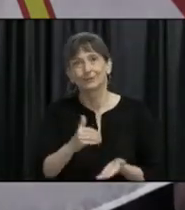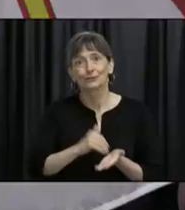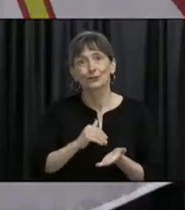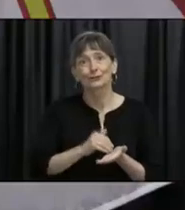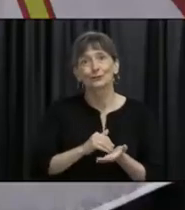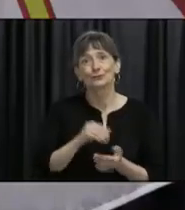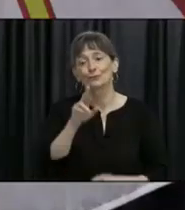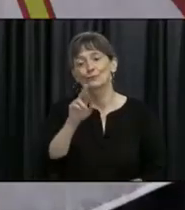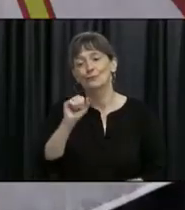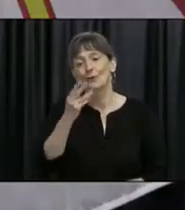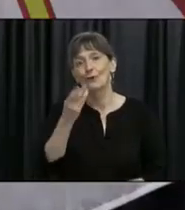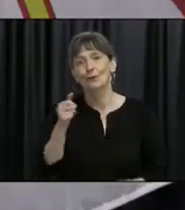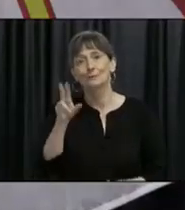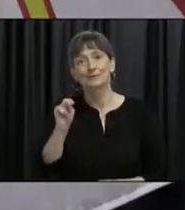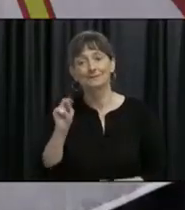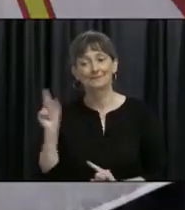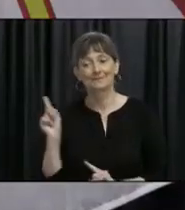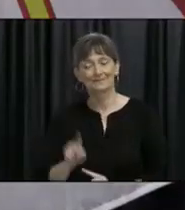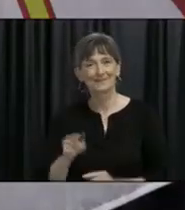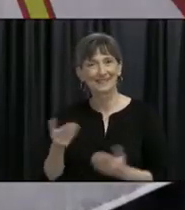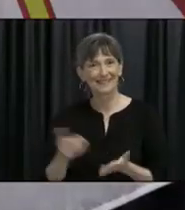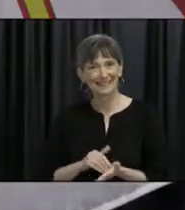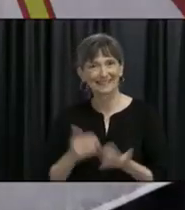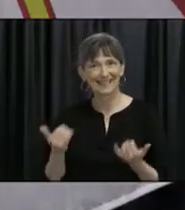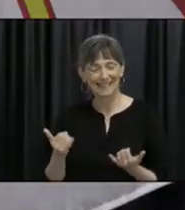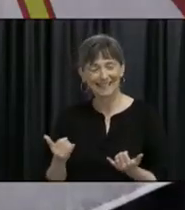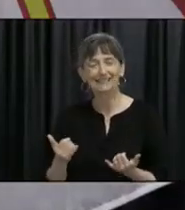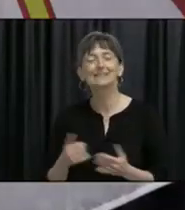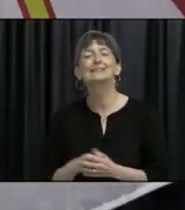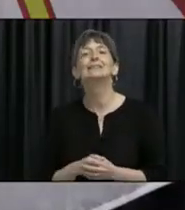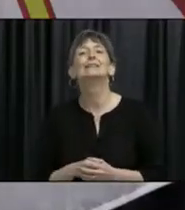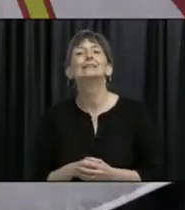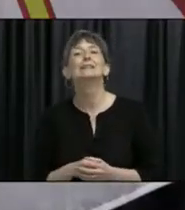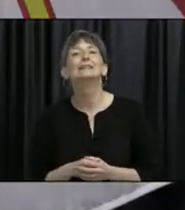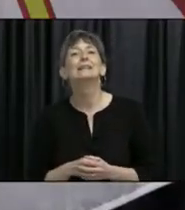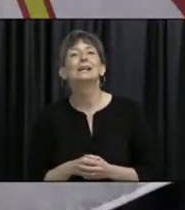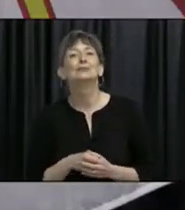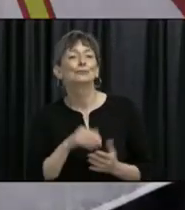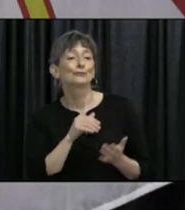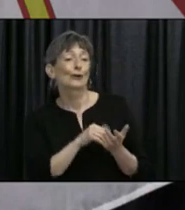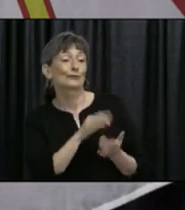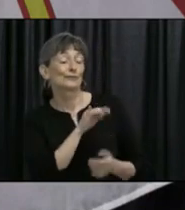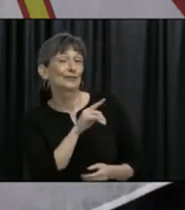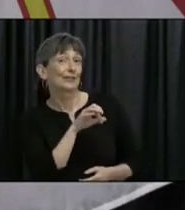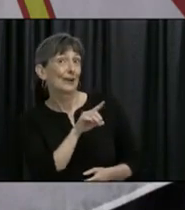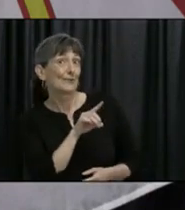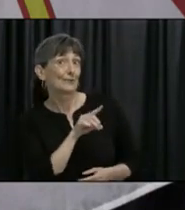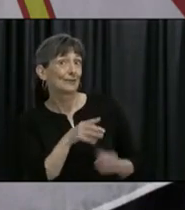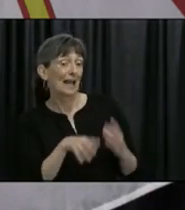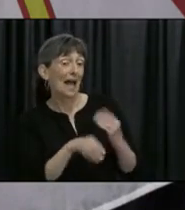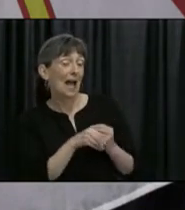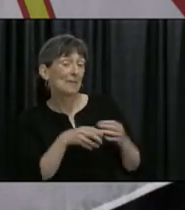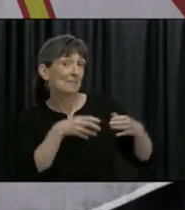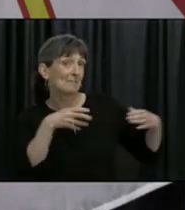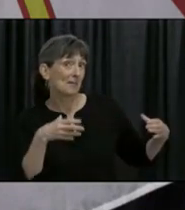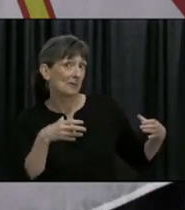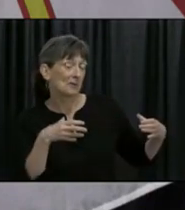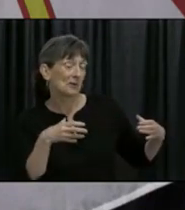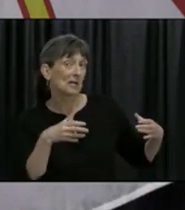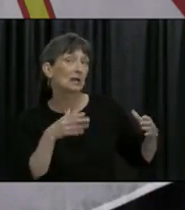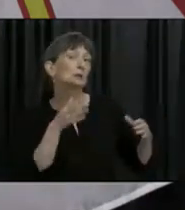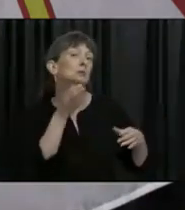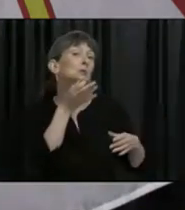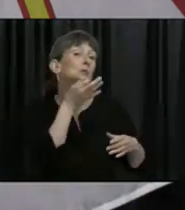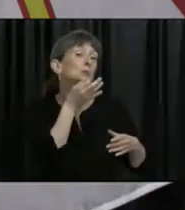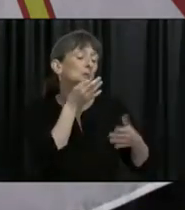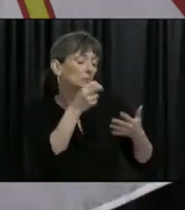that we have him back at this time, and Dr. Fitzgerald has expanded our bubbles as we move now into alert level three in just